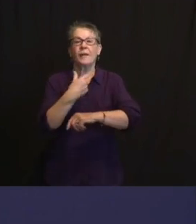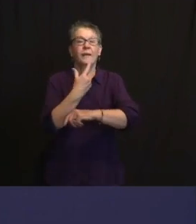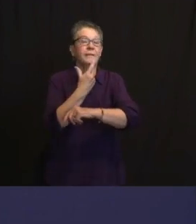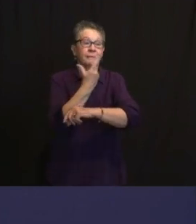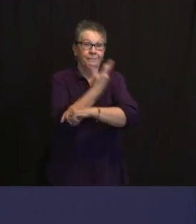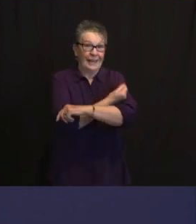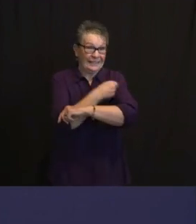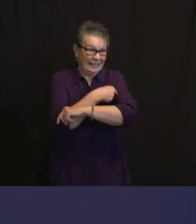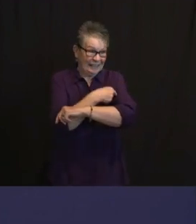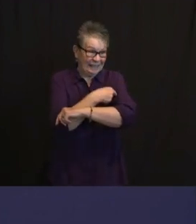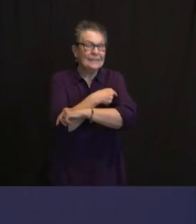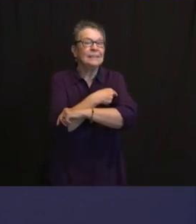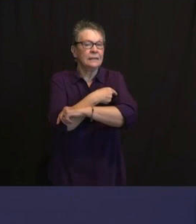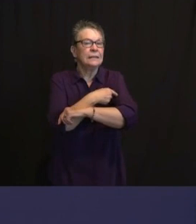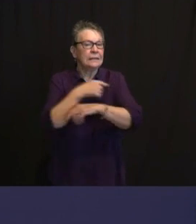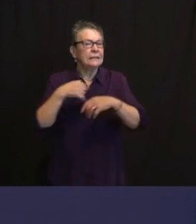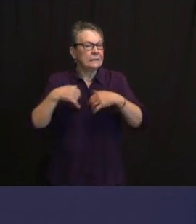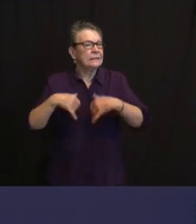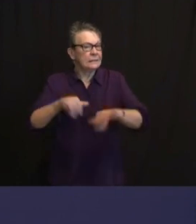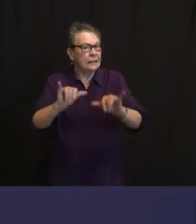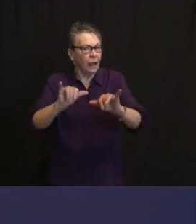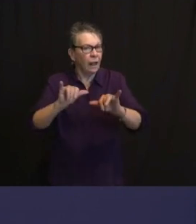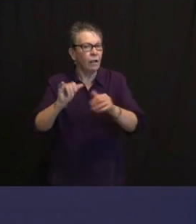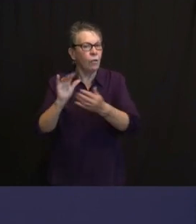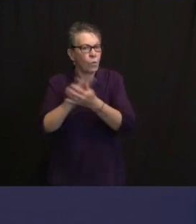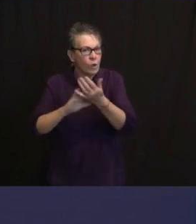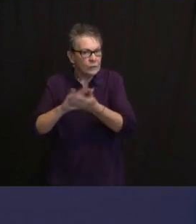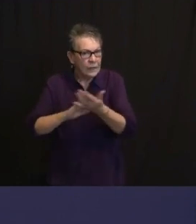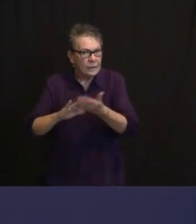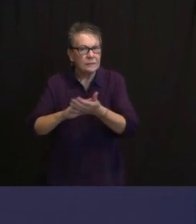-PHARMACEUTICAL INTERVENTIONS, BUT BOTH.